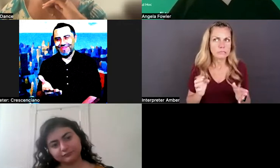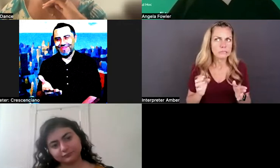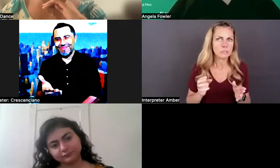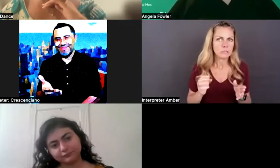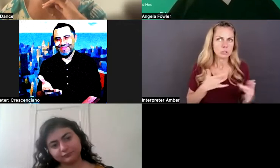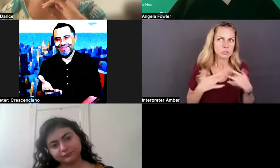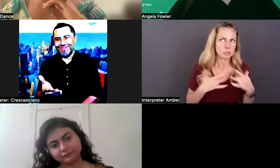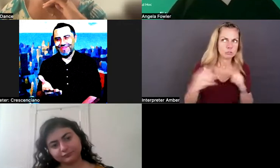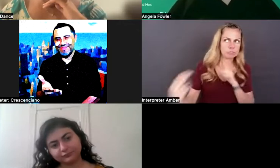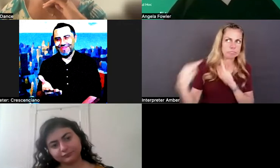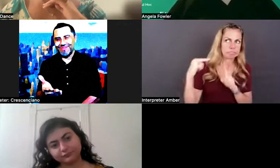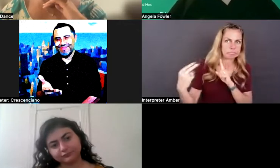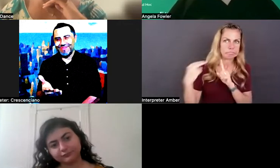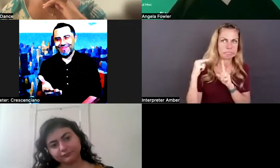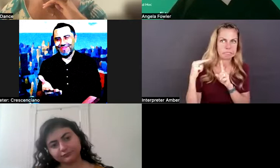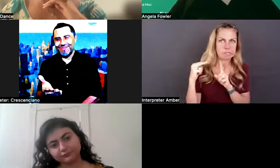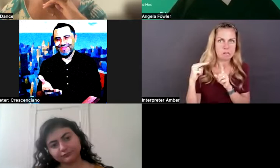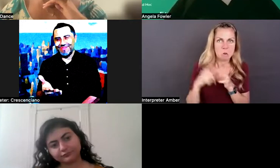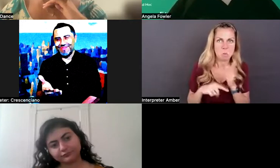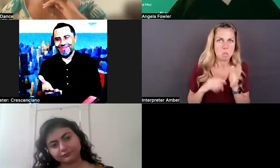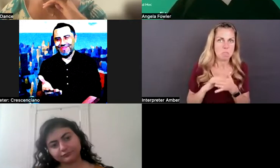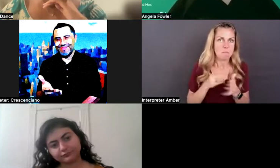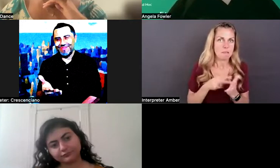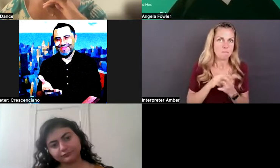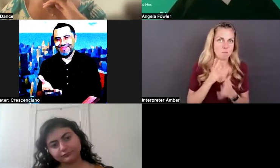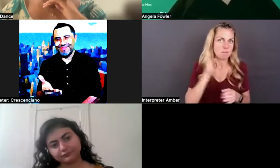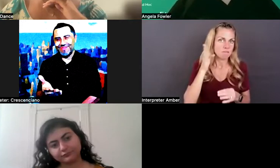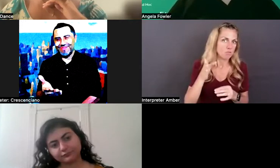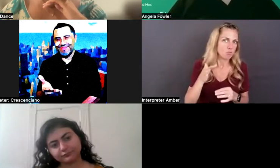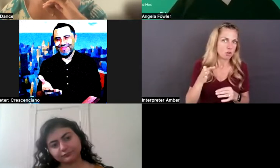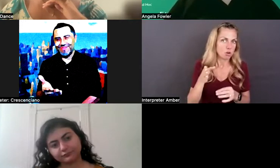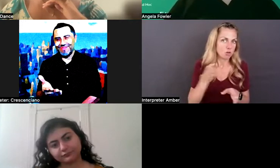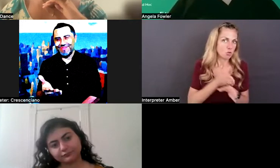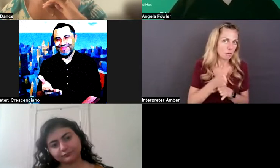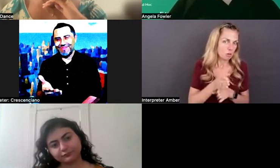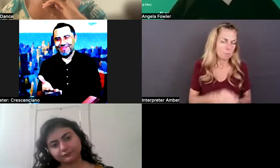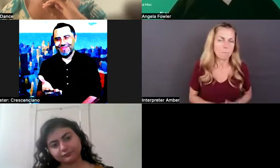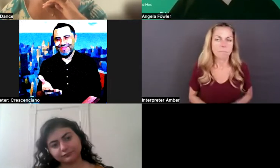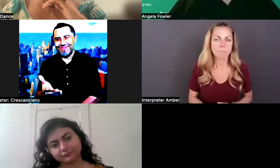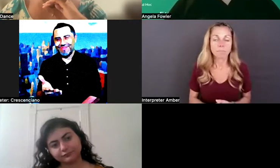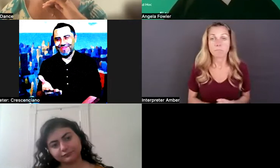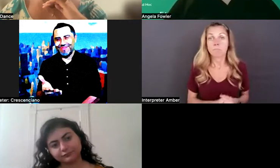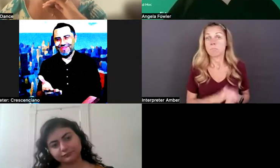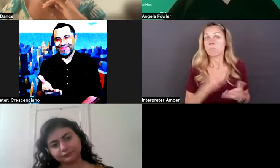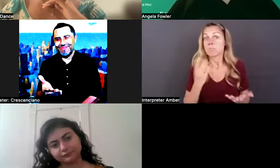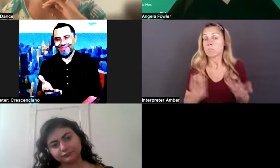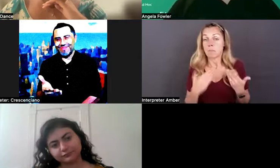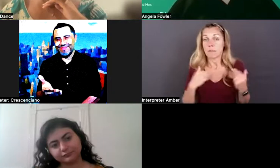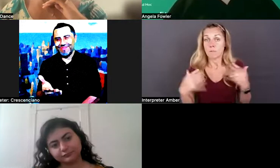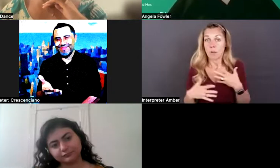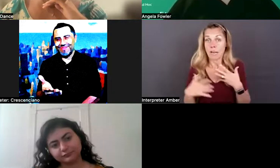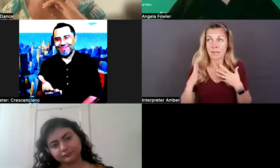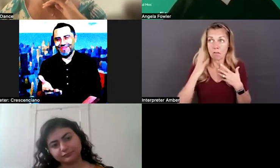ability and what that might mean for their future trajectory in the workplace? Is it because they're afraid that that disclosure will lead to some sort of